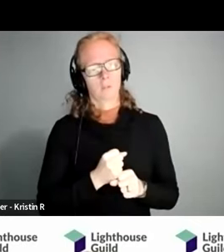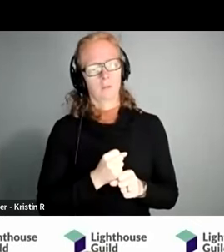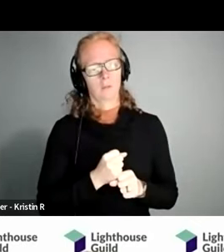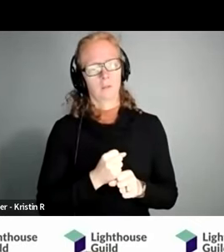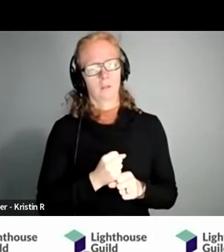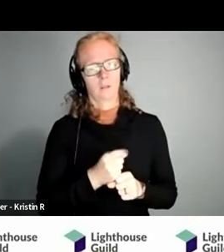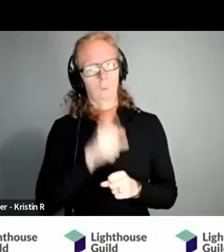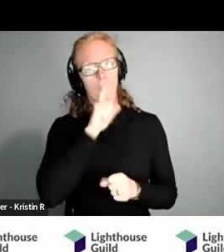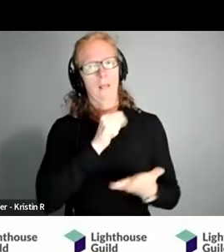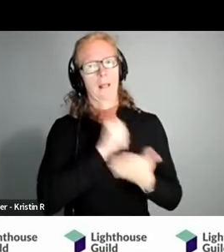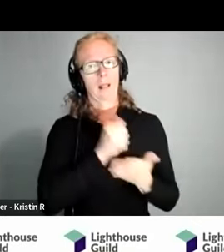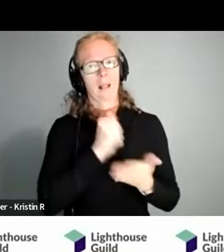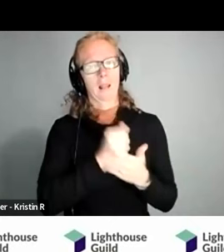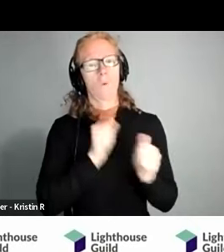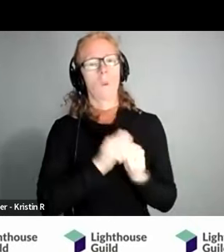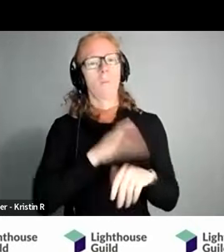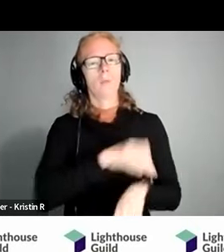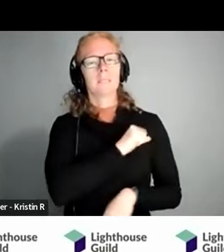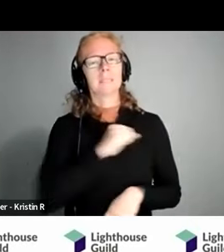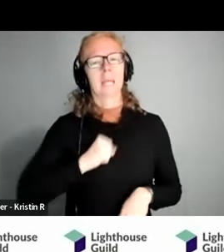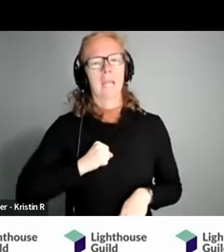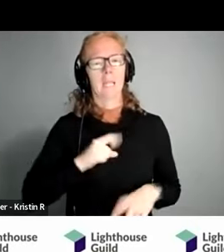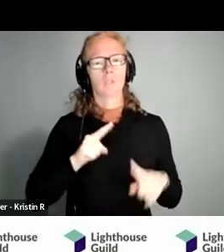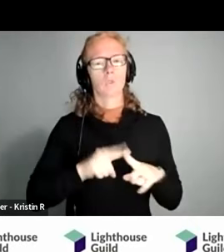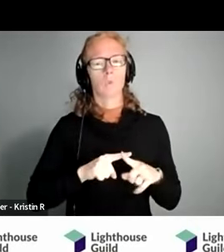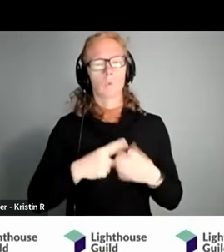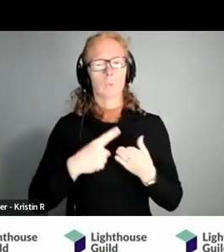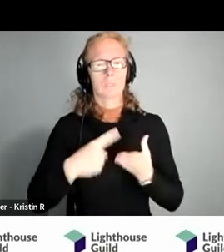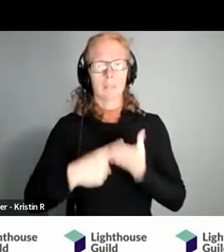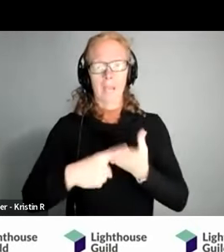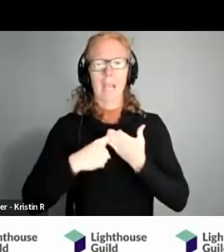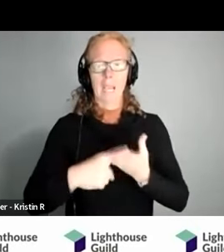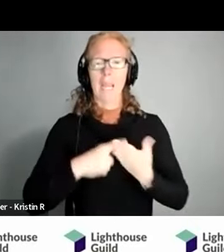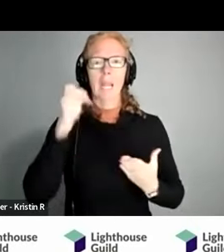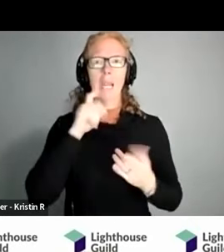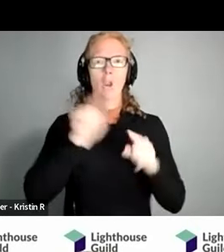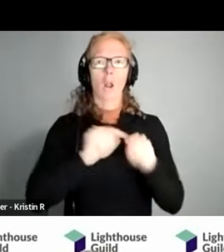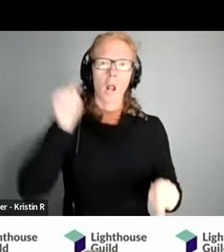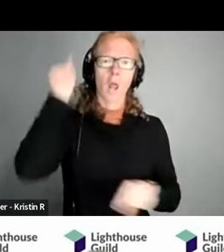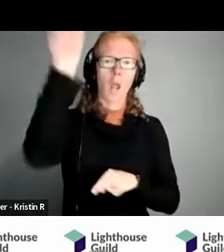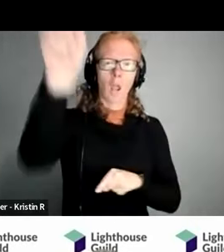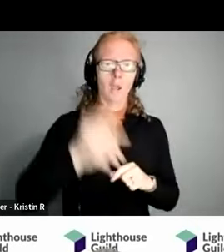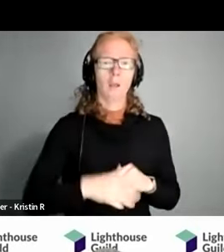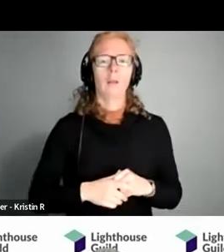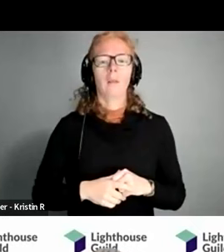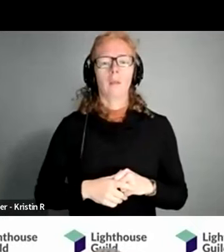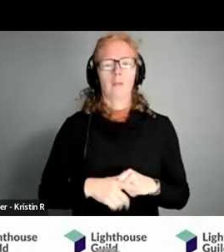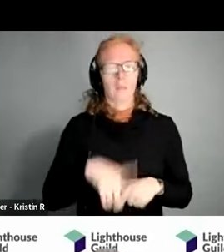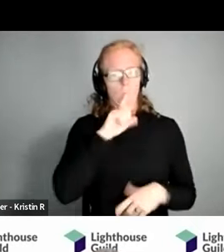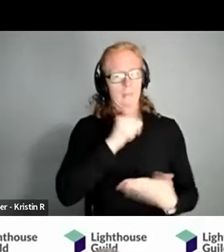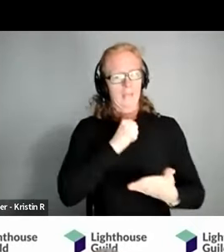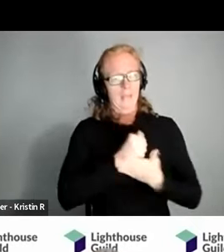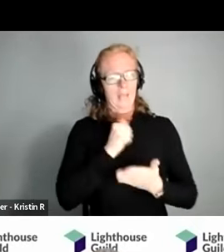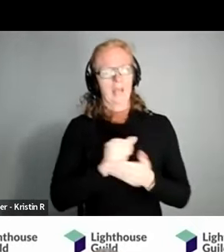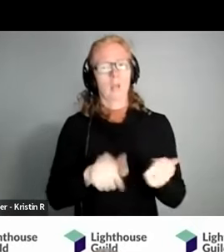really handy on the floor of the senate when i'm trying to debate and hear my colleague from across the senate chamber they come in really handy when